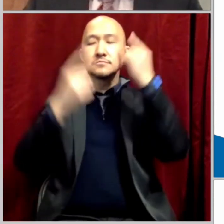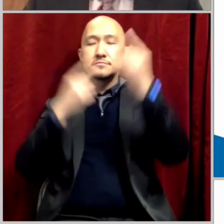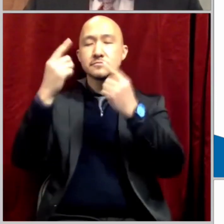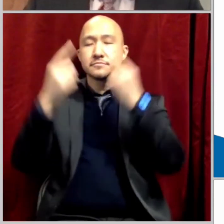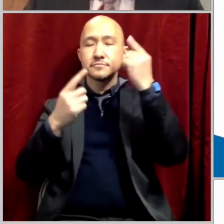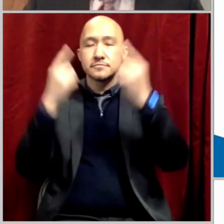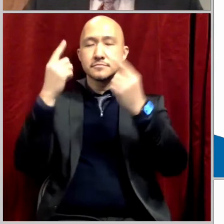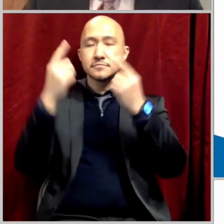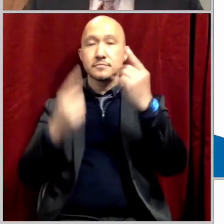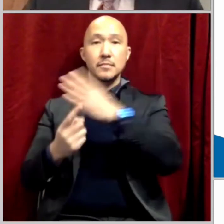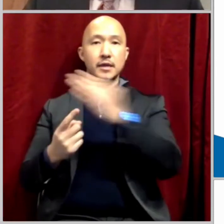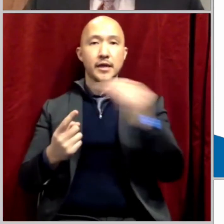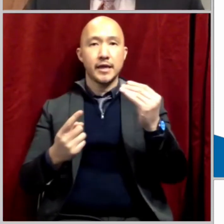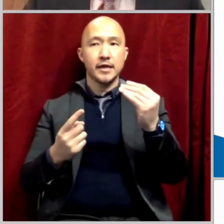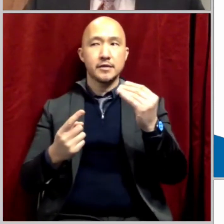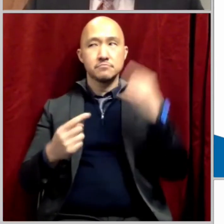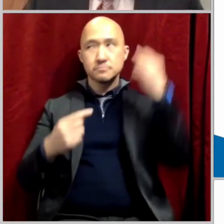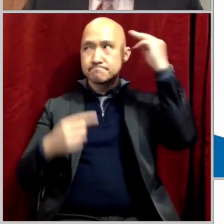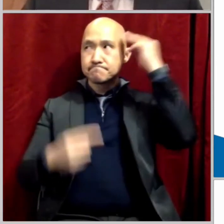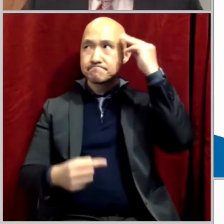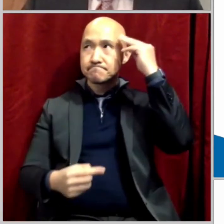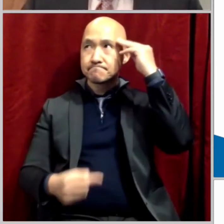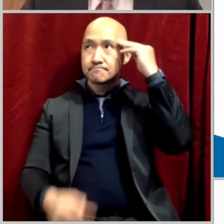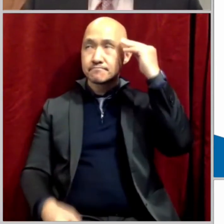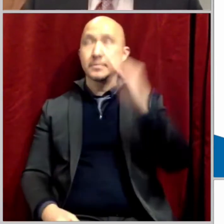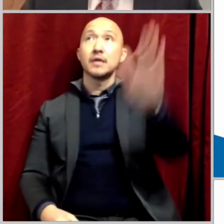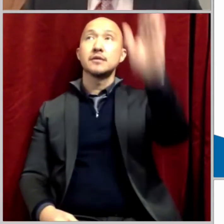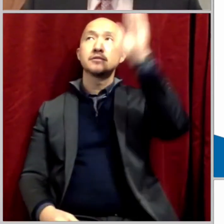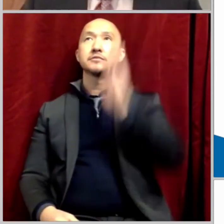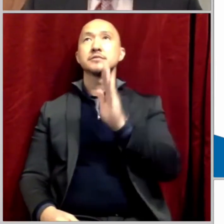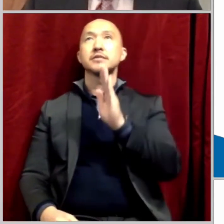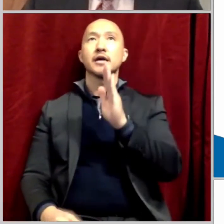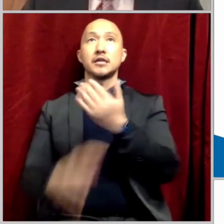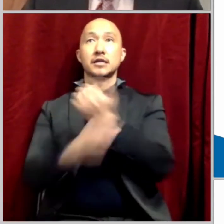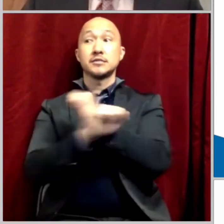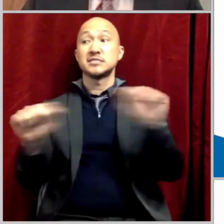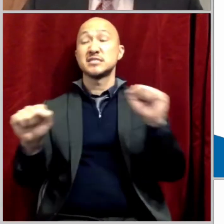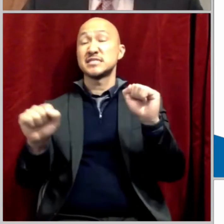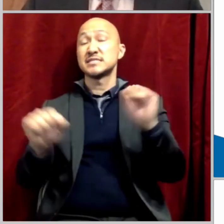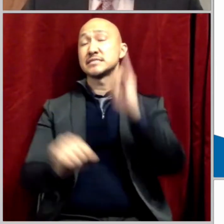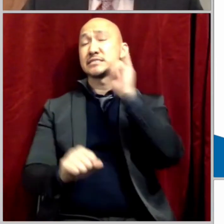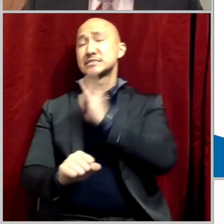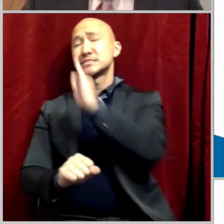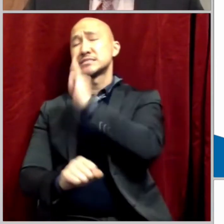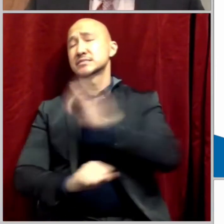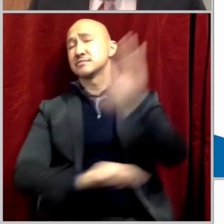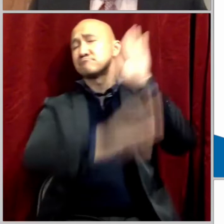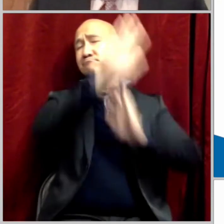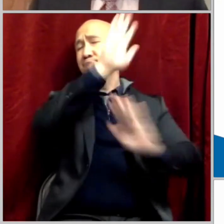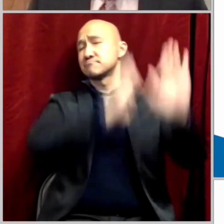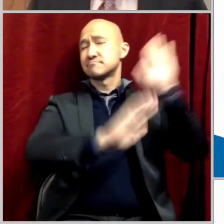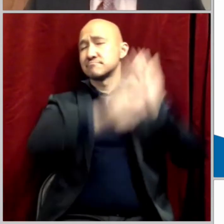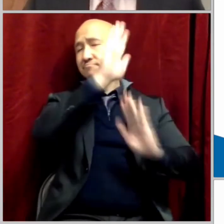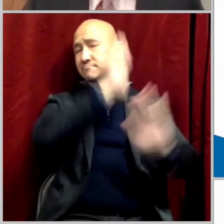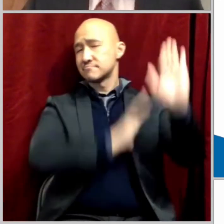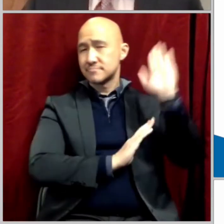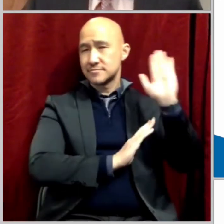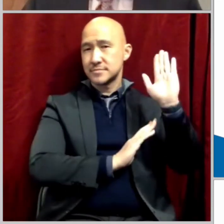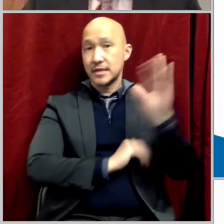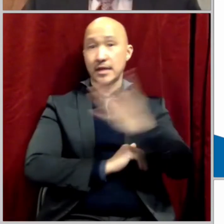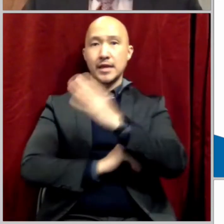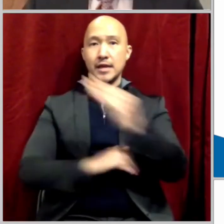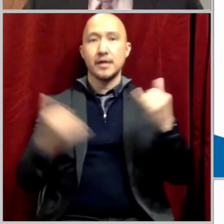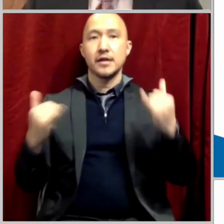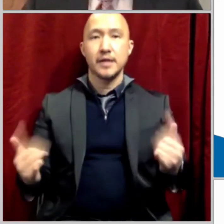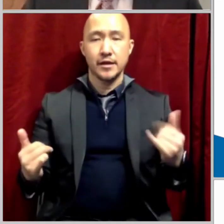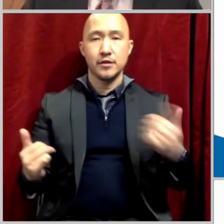bondage, he gave them a pause point, the Sabbath, a day of rest to remember the Lord God. And we're here today on this first day of the